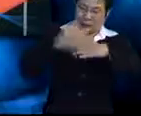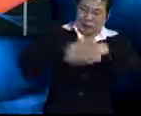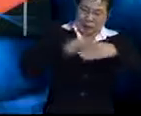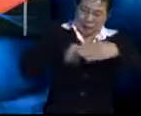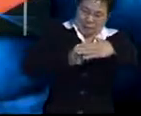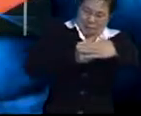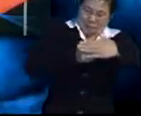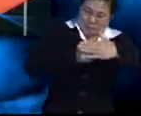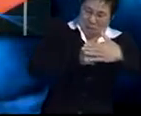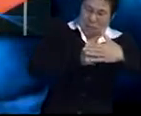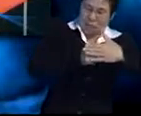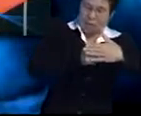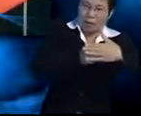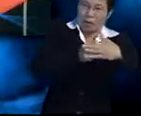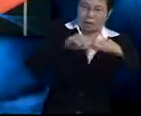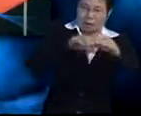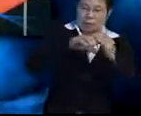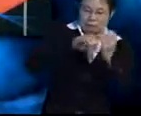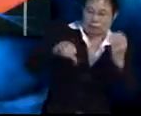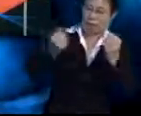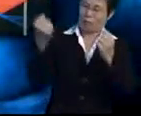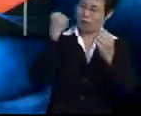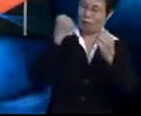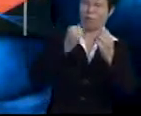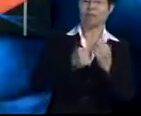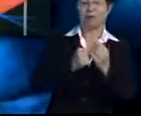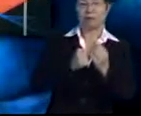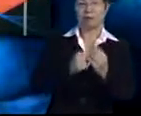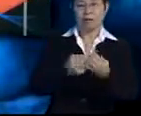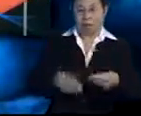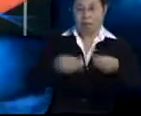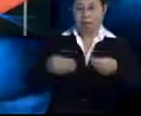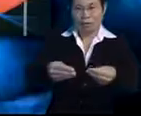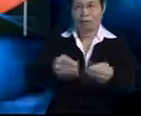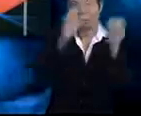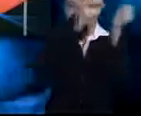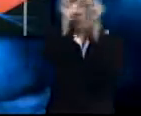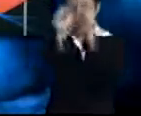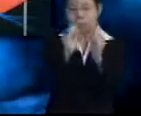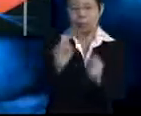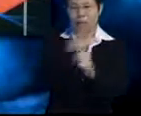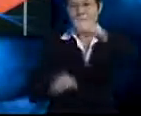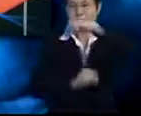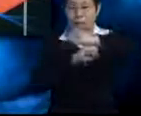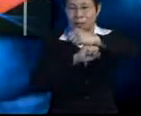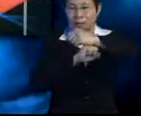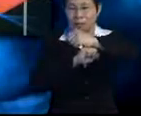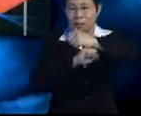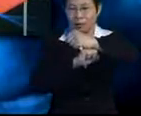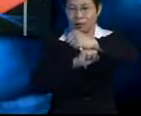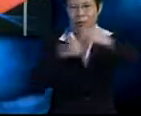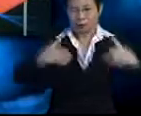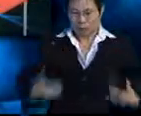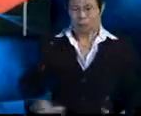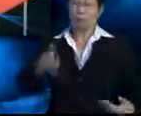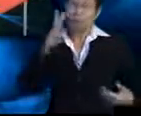so that their body becomes turgid and firm. It will provide them with shape and support. The